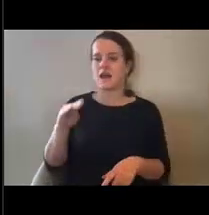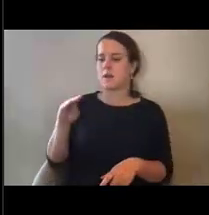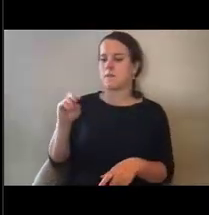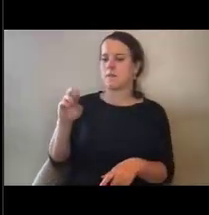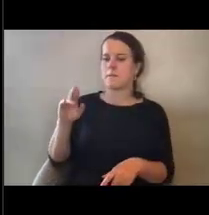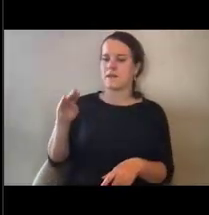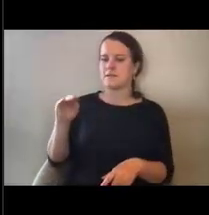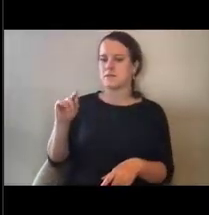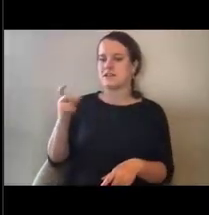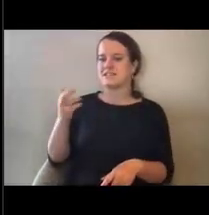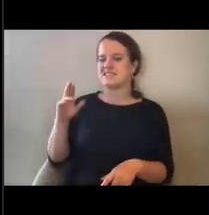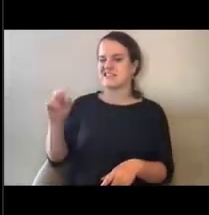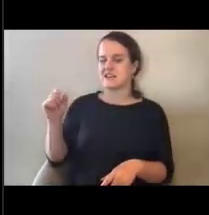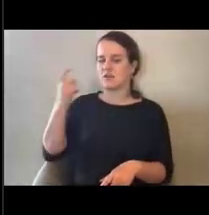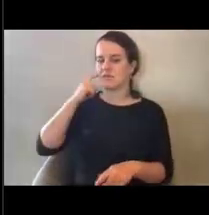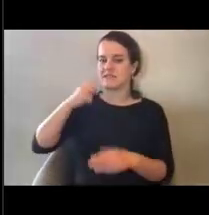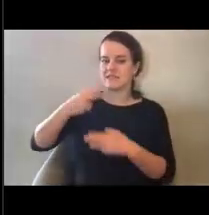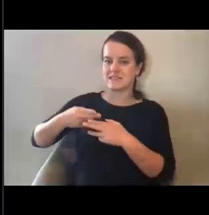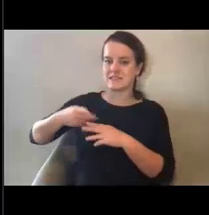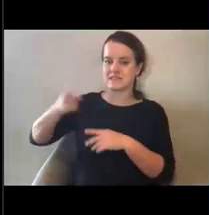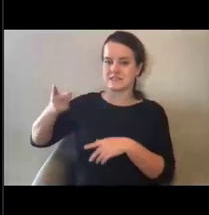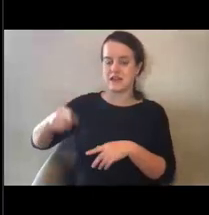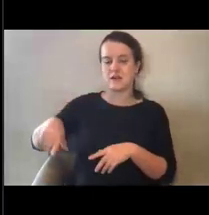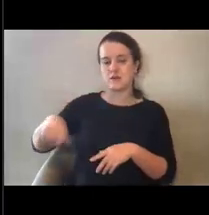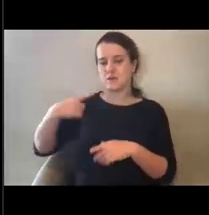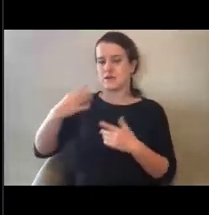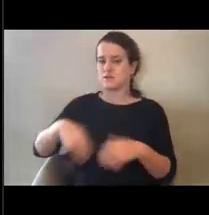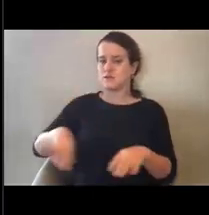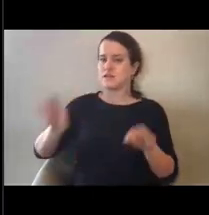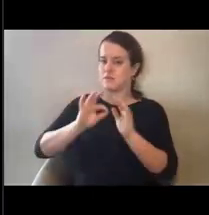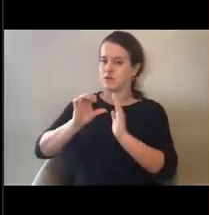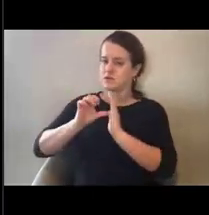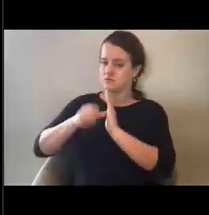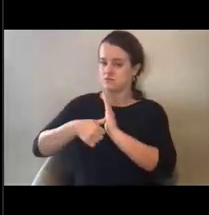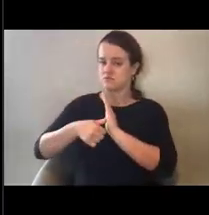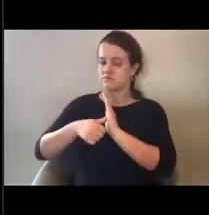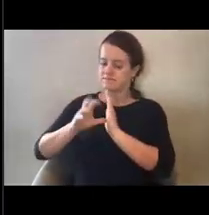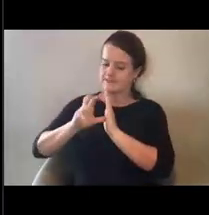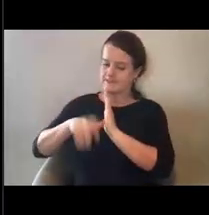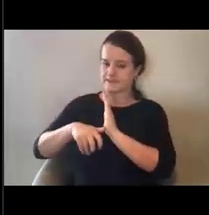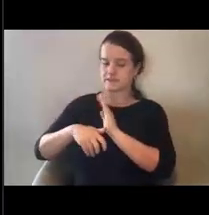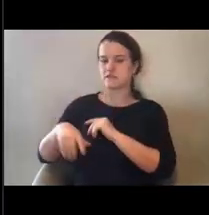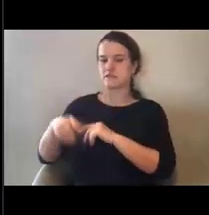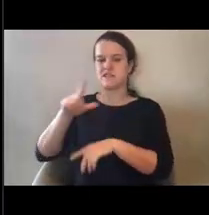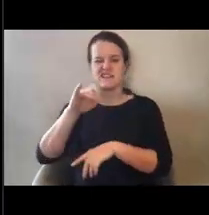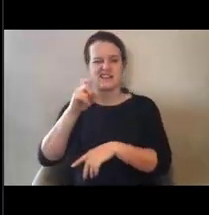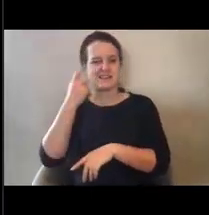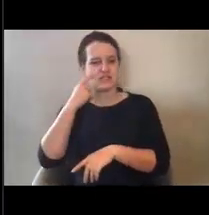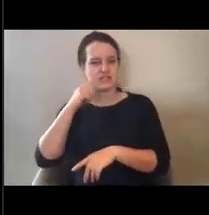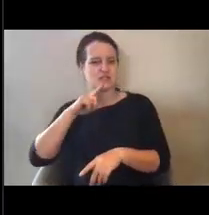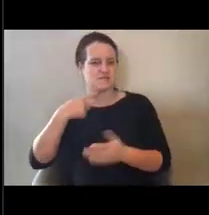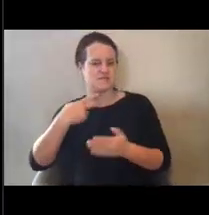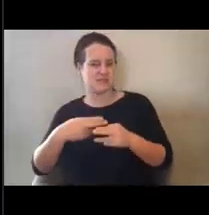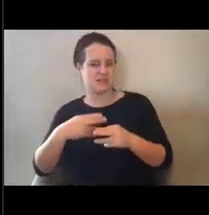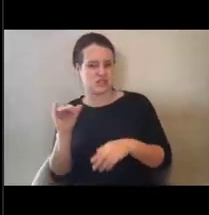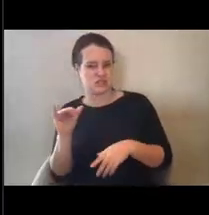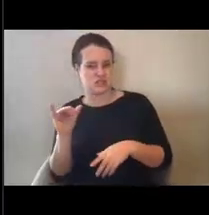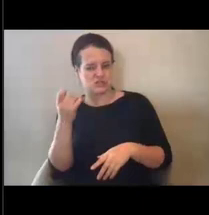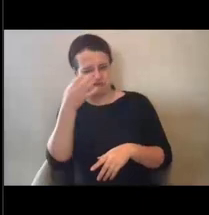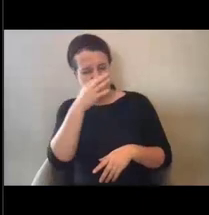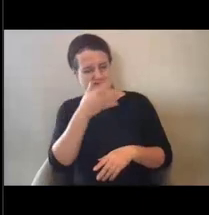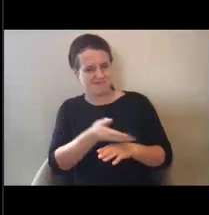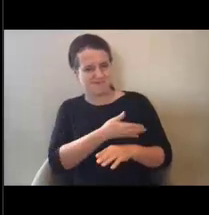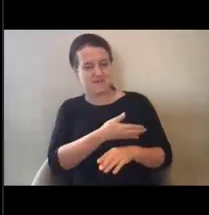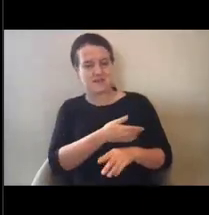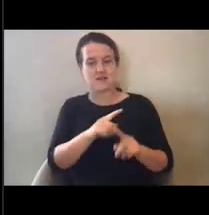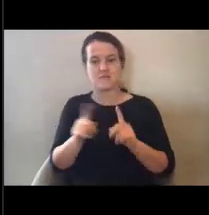stated earlier, and it's important to re-emphasize, and Leslie was just hitting on this right before this,